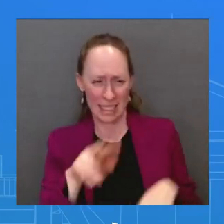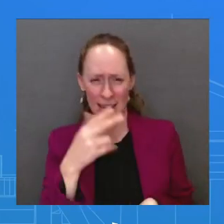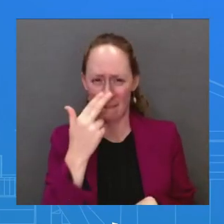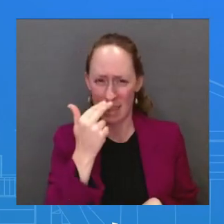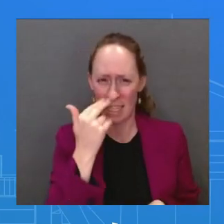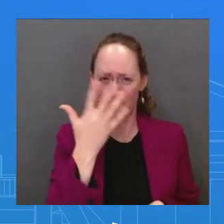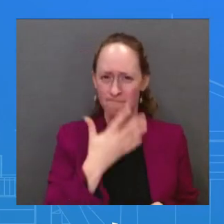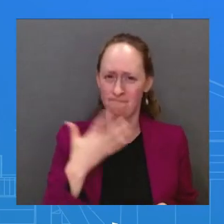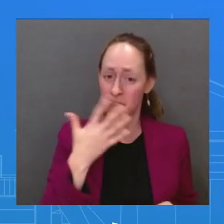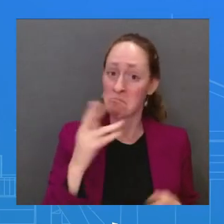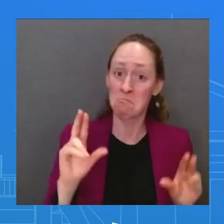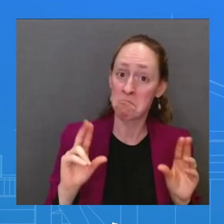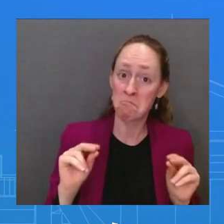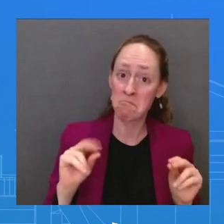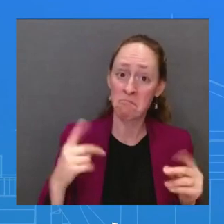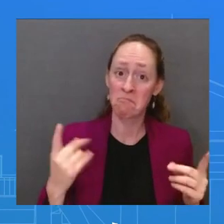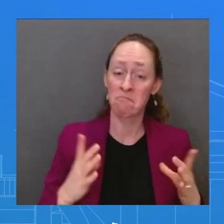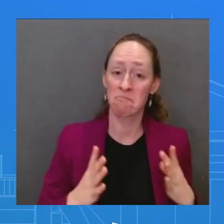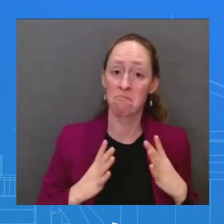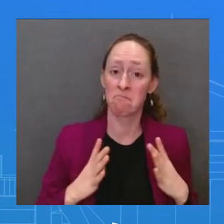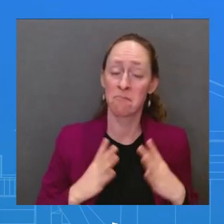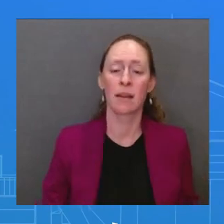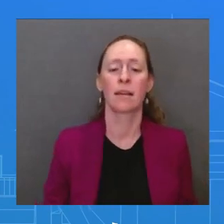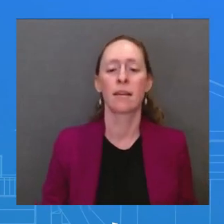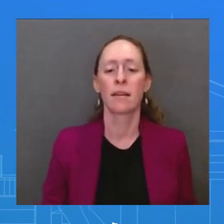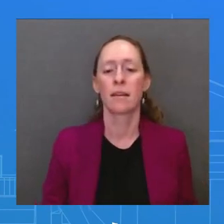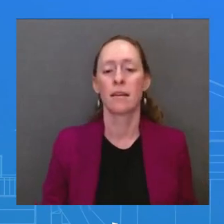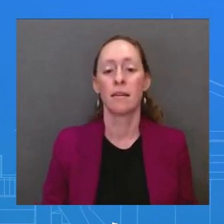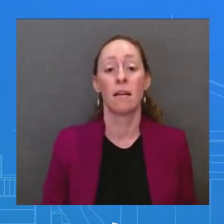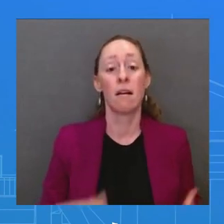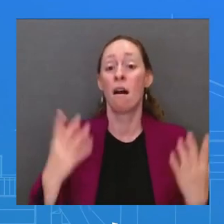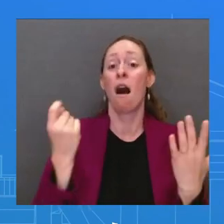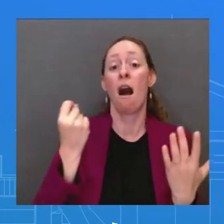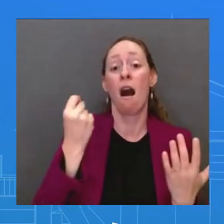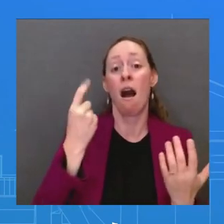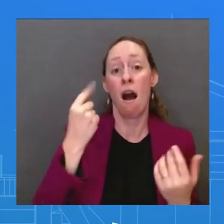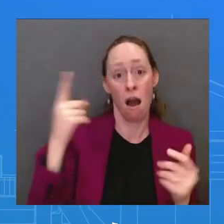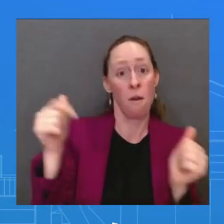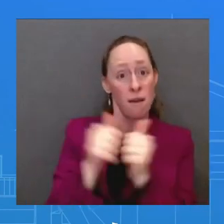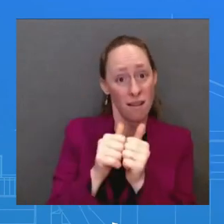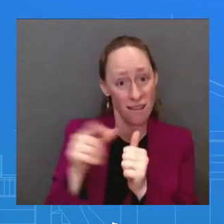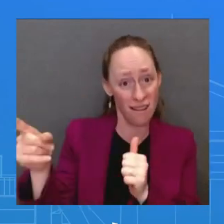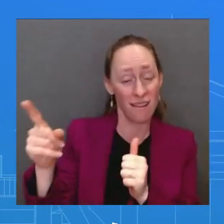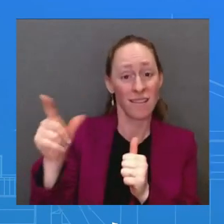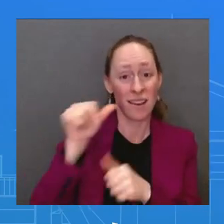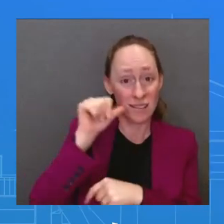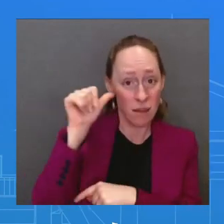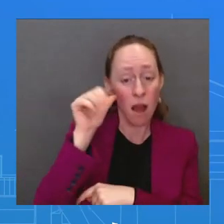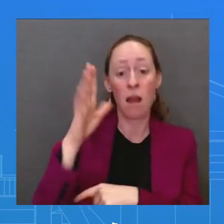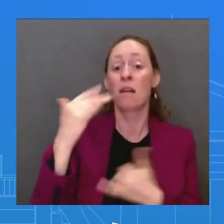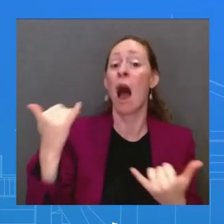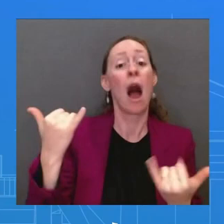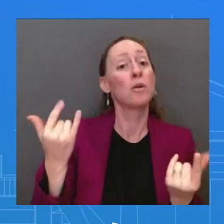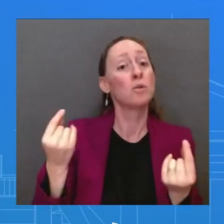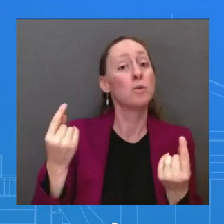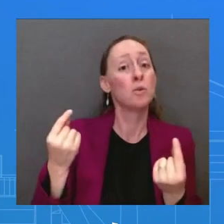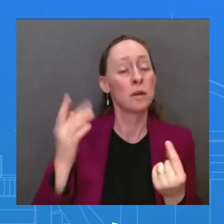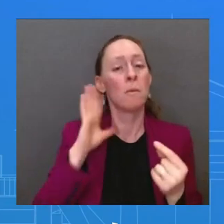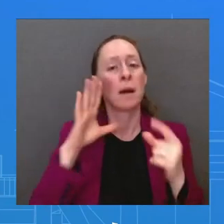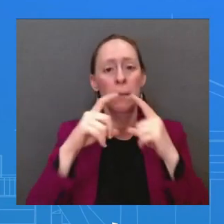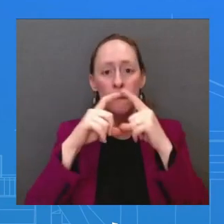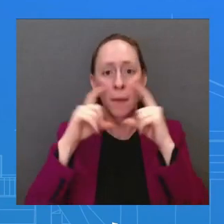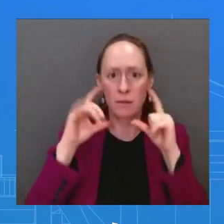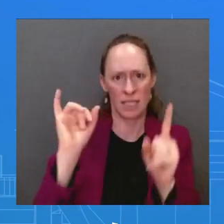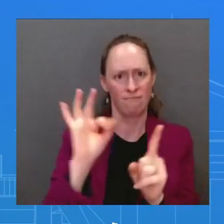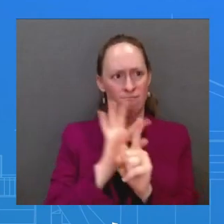was with the First Lady yesterday, he will be masking while indoors and around people in alignment with CDC guidance. And